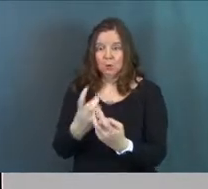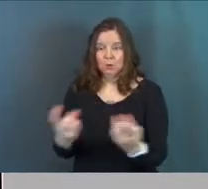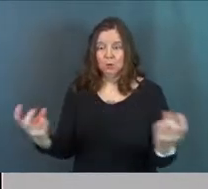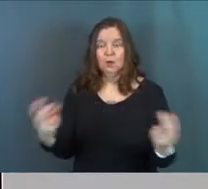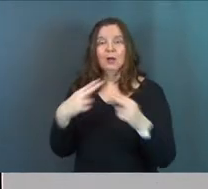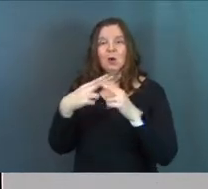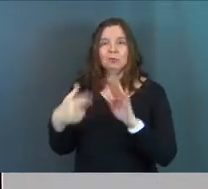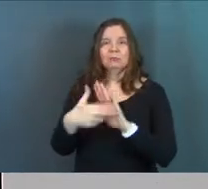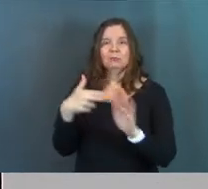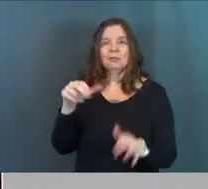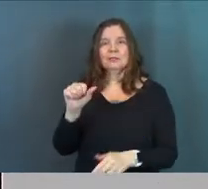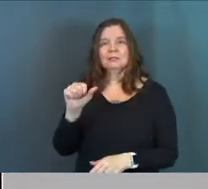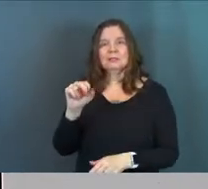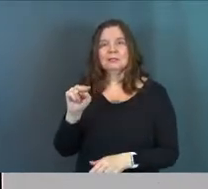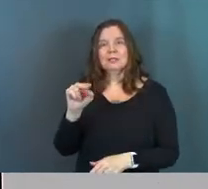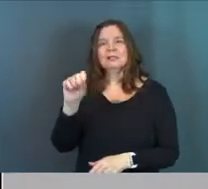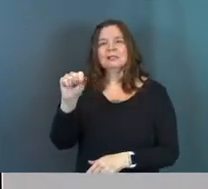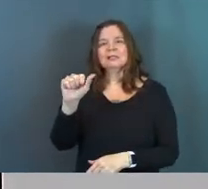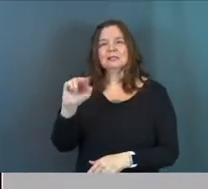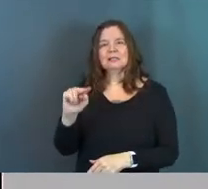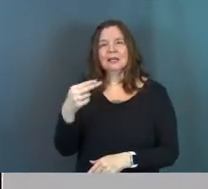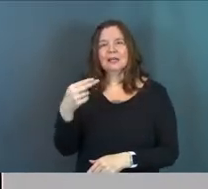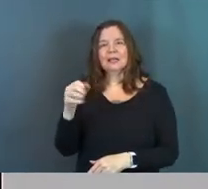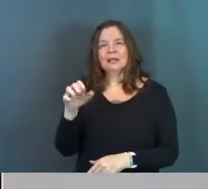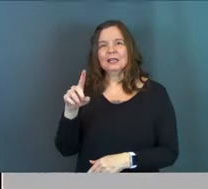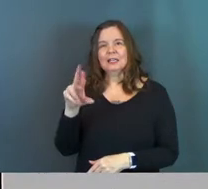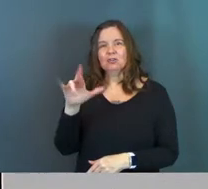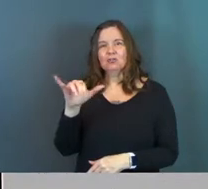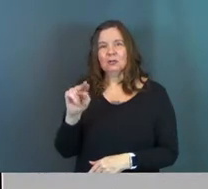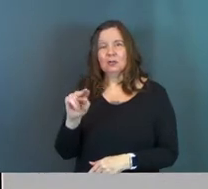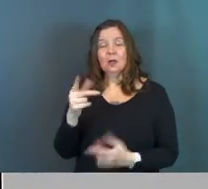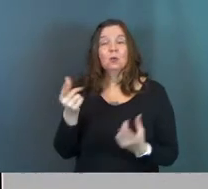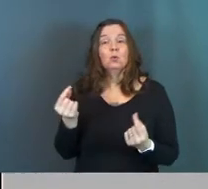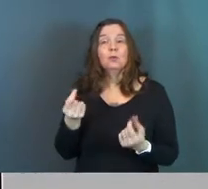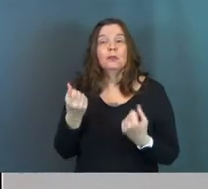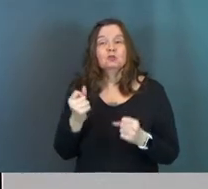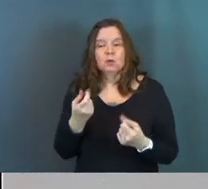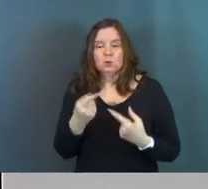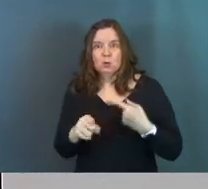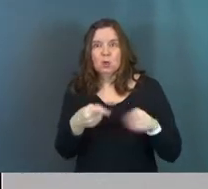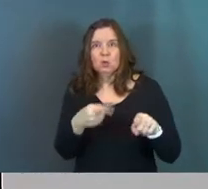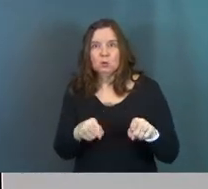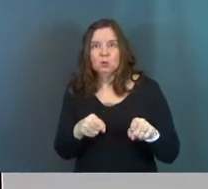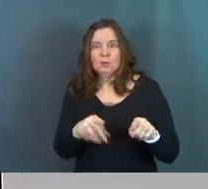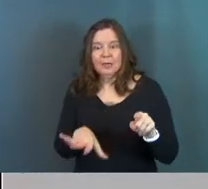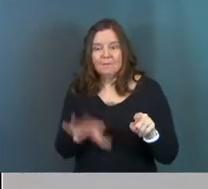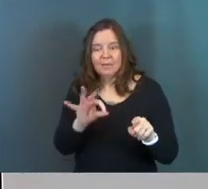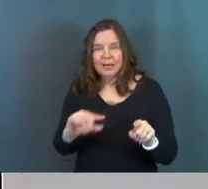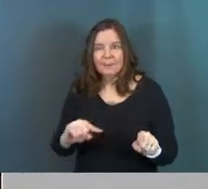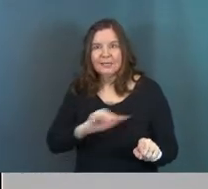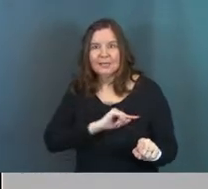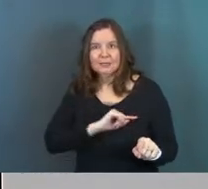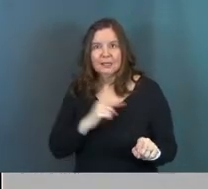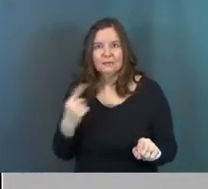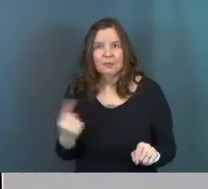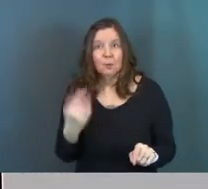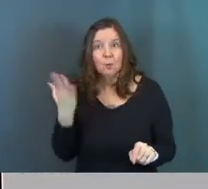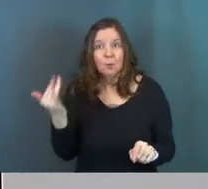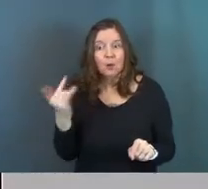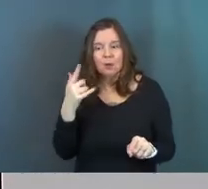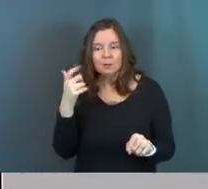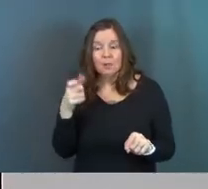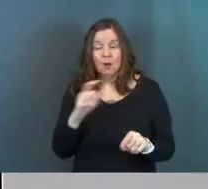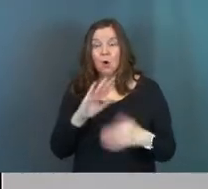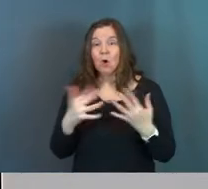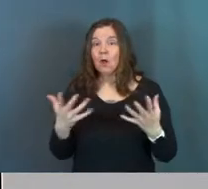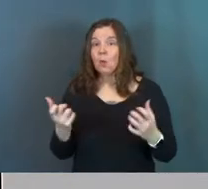Sanhedrin, right? And what they're going to do is they're going to try to accuse Jesus. Their goal is to find Jesus guilty of something because like I said